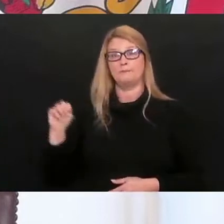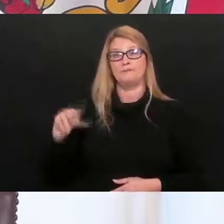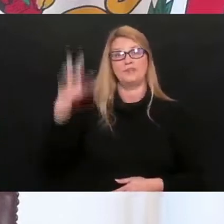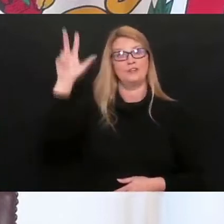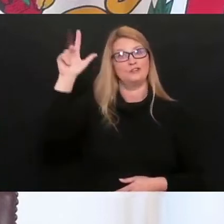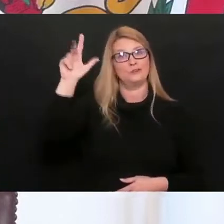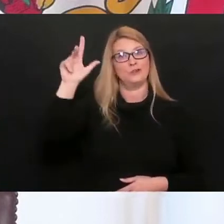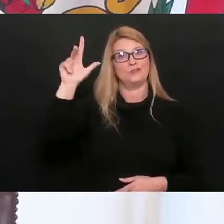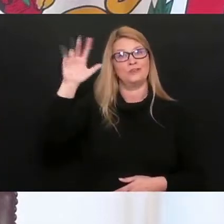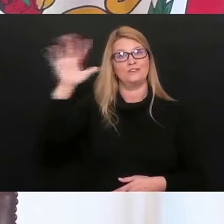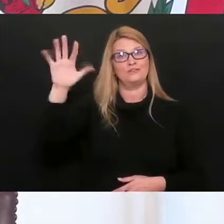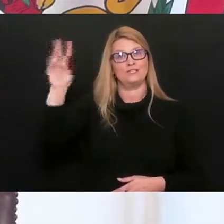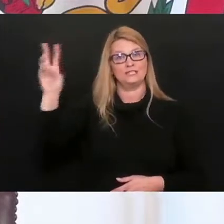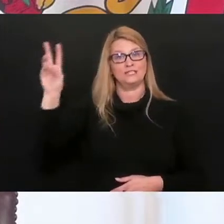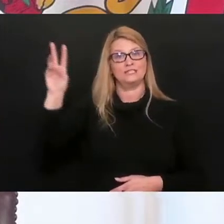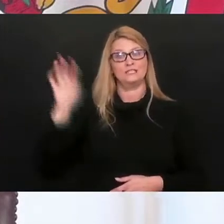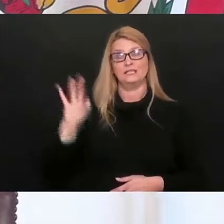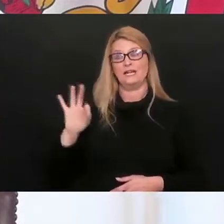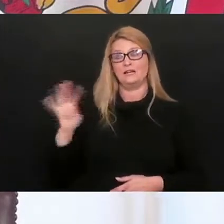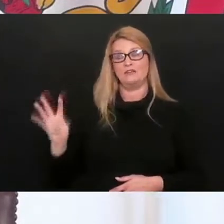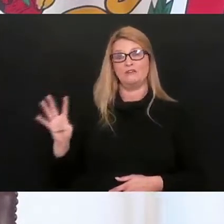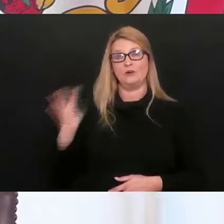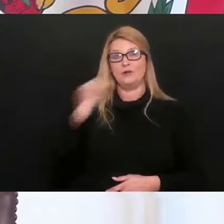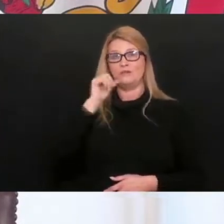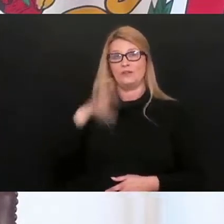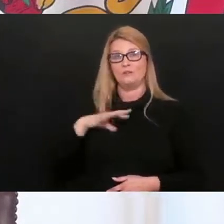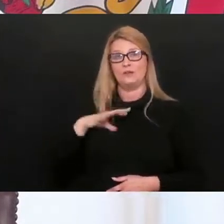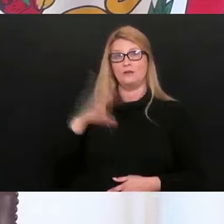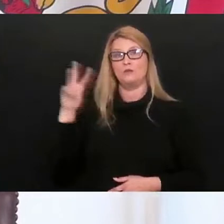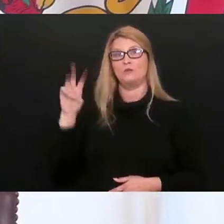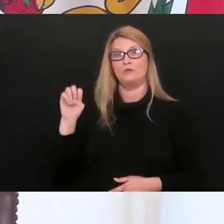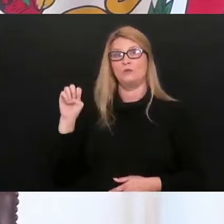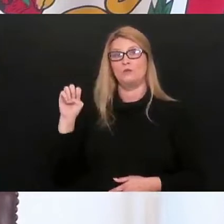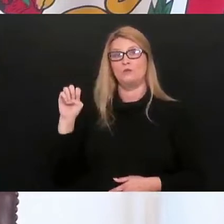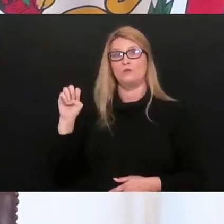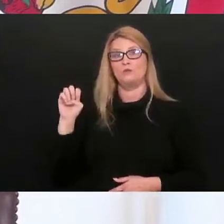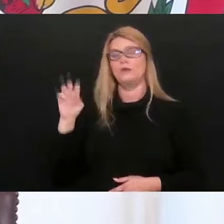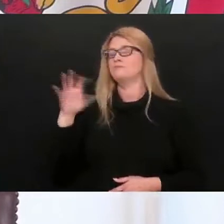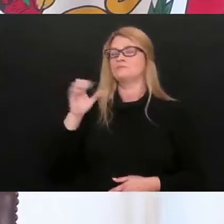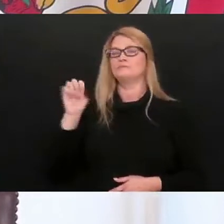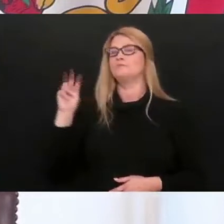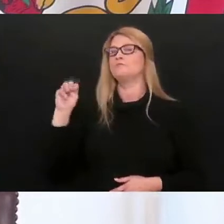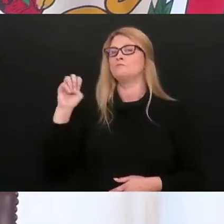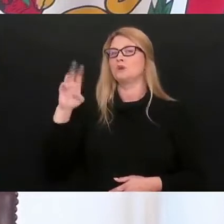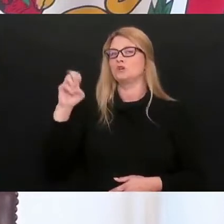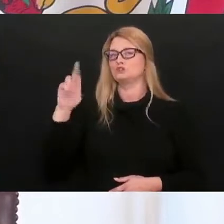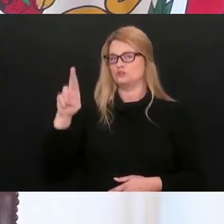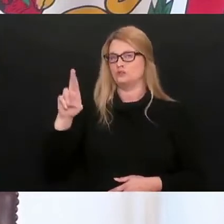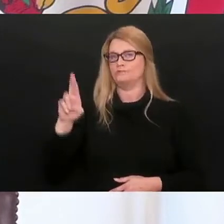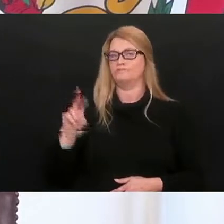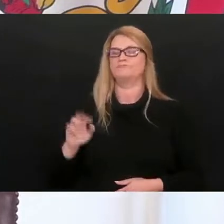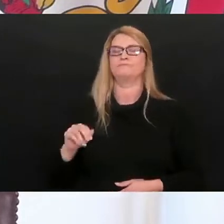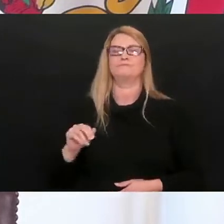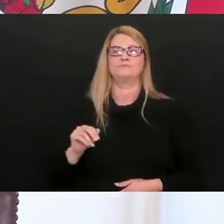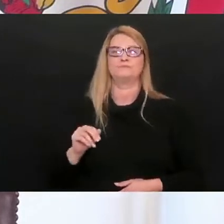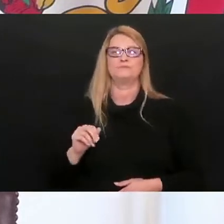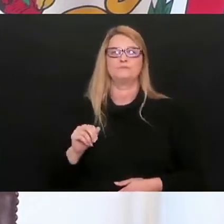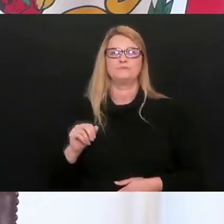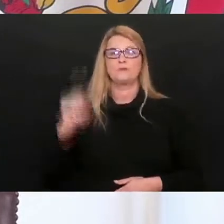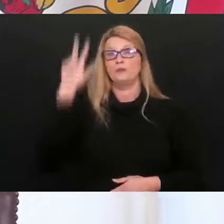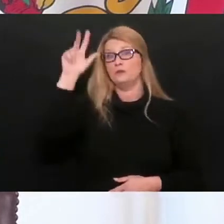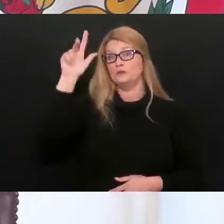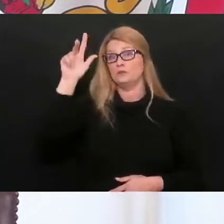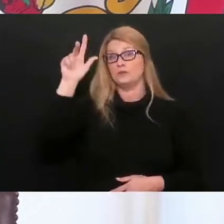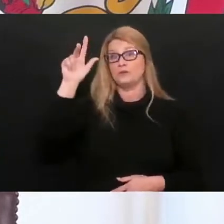2,356th death, the 94-year-old female from Mercer County, our